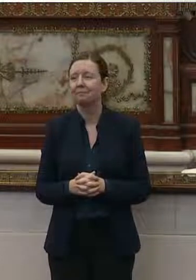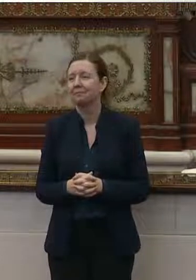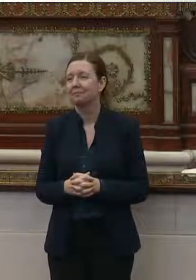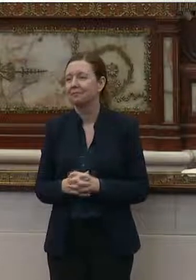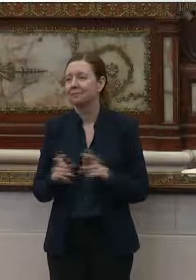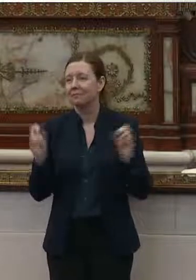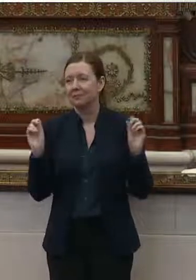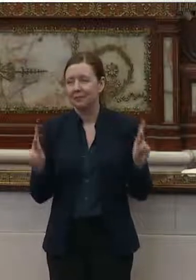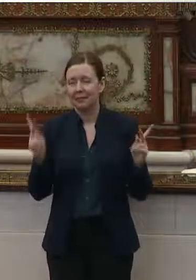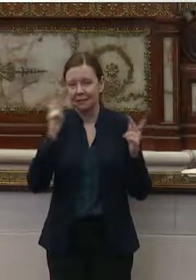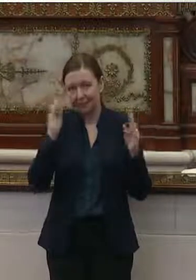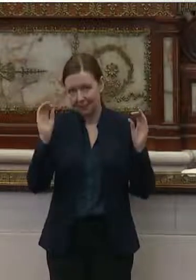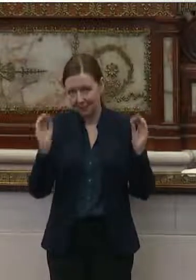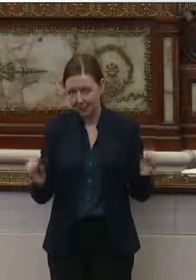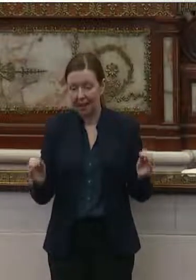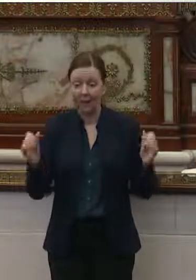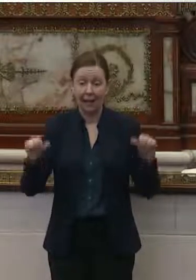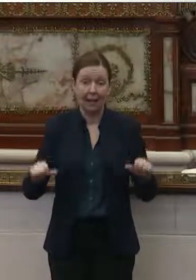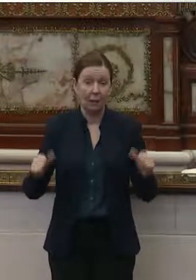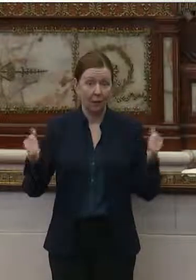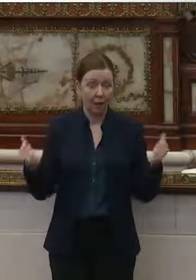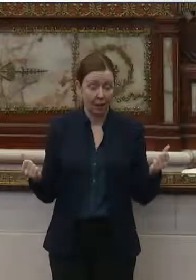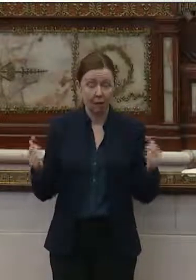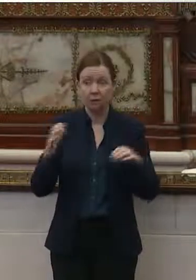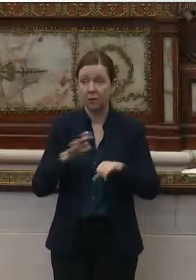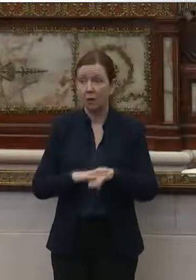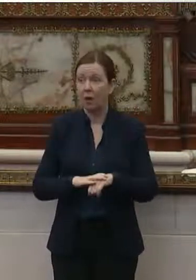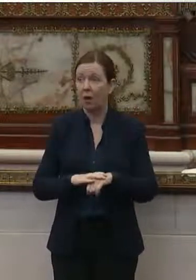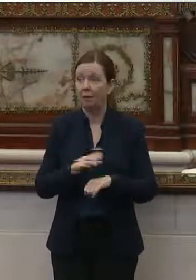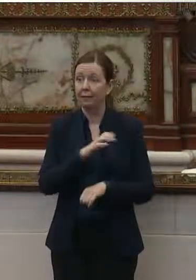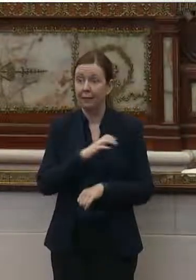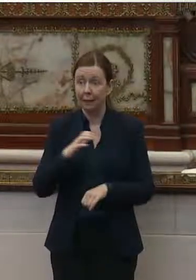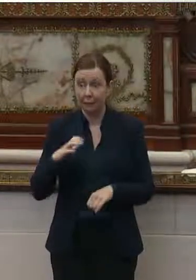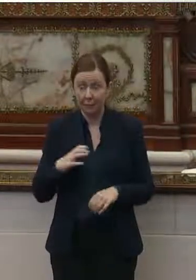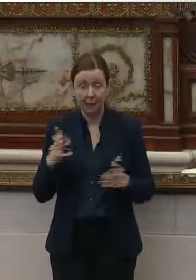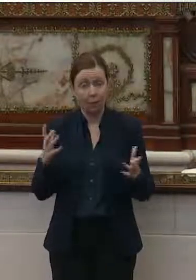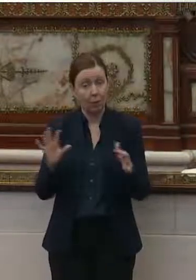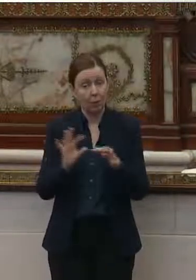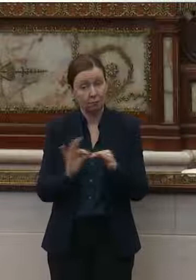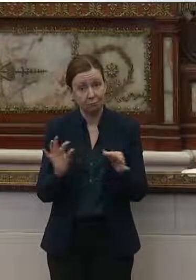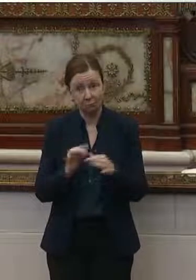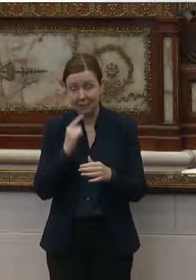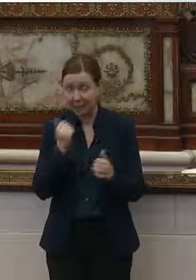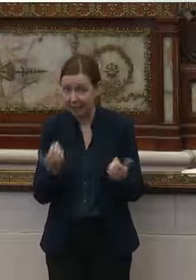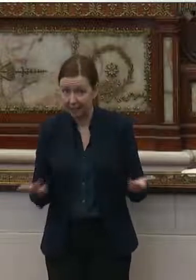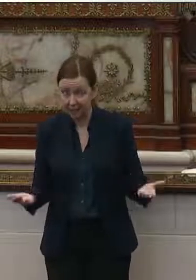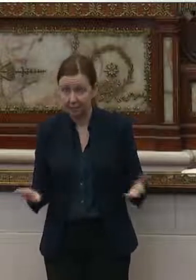Okay, seeing none, is there anyone else on the committee who would like to say anything?